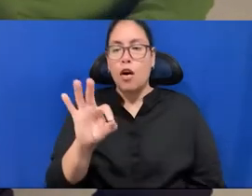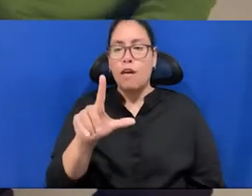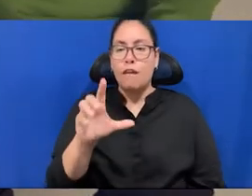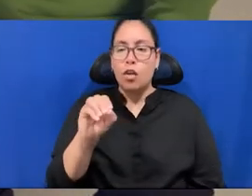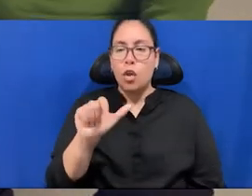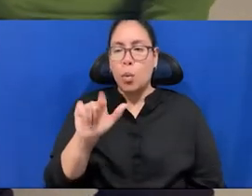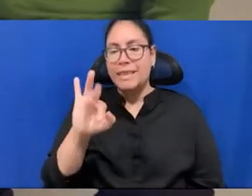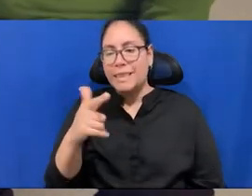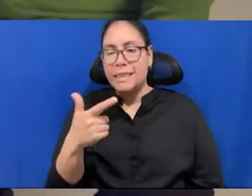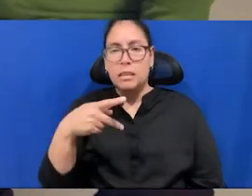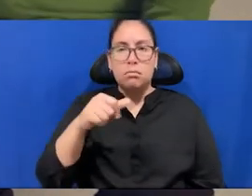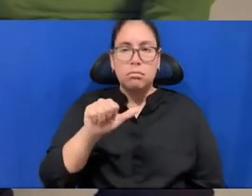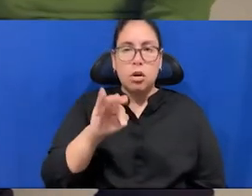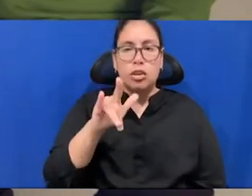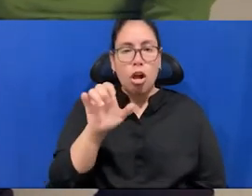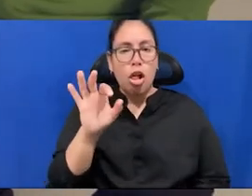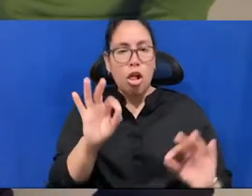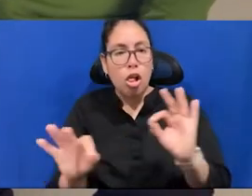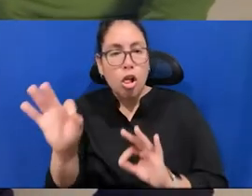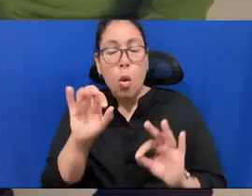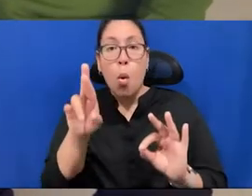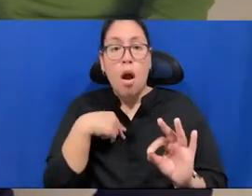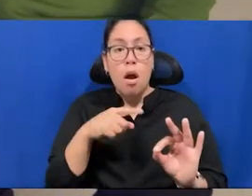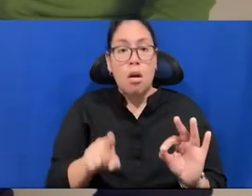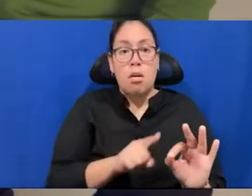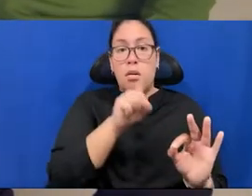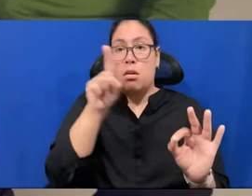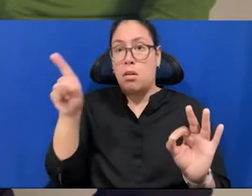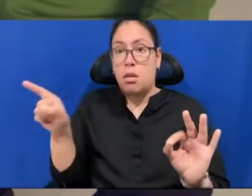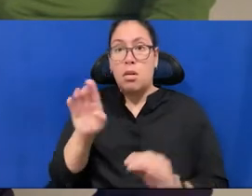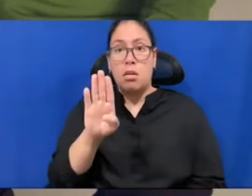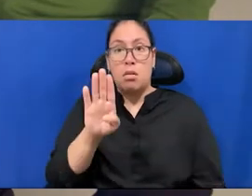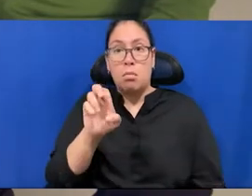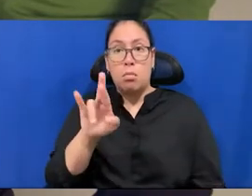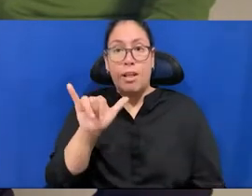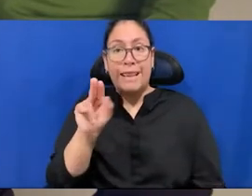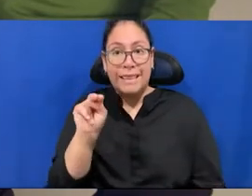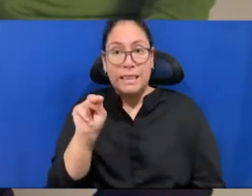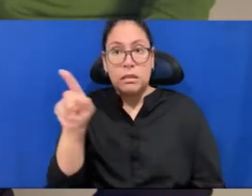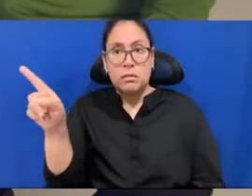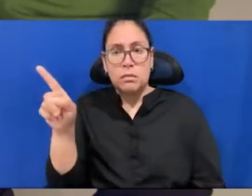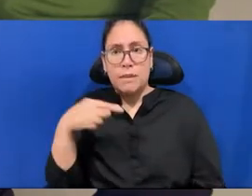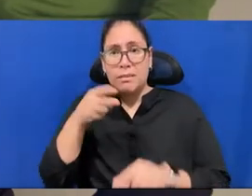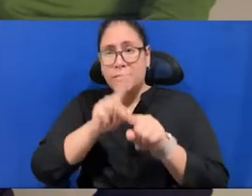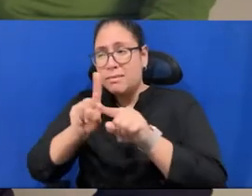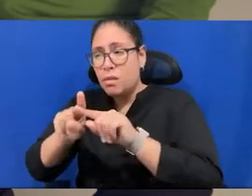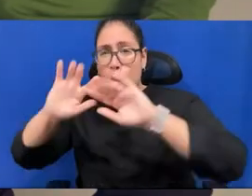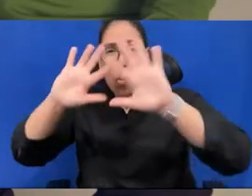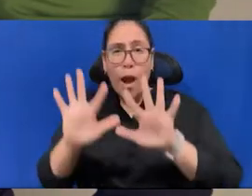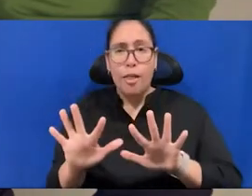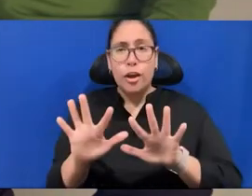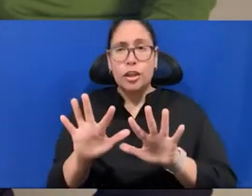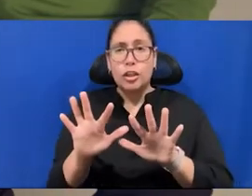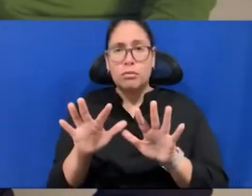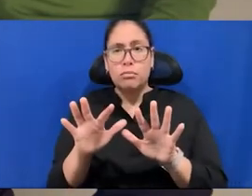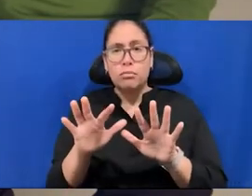let's say, if I go back to Berlin, uh, it calculates 700 weather station all around the world, and, and it tells you when is the best day